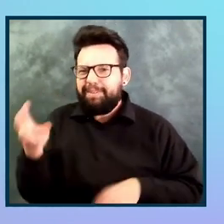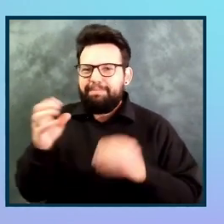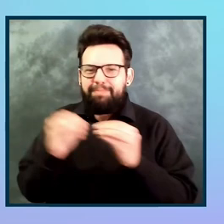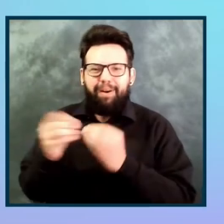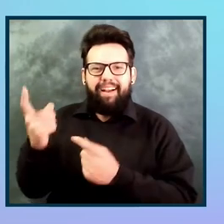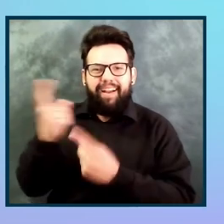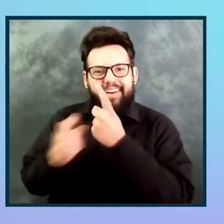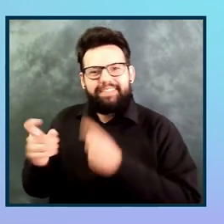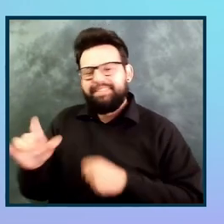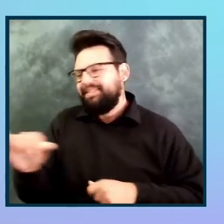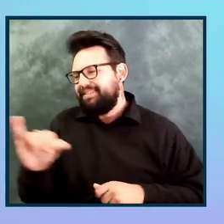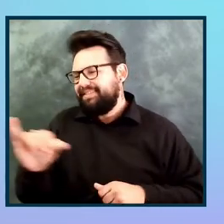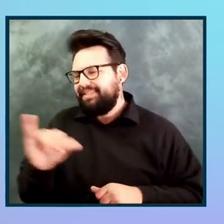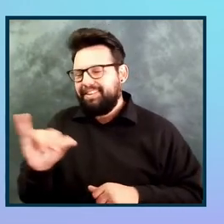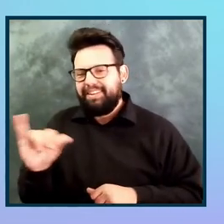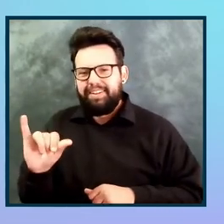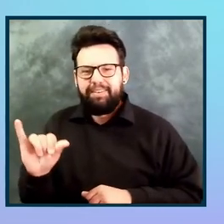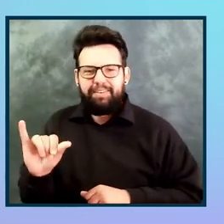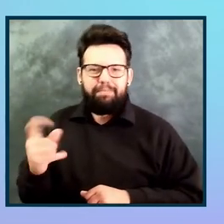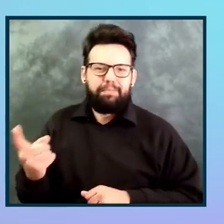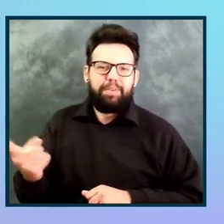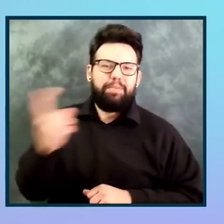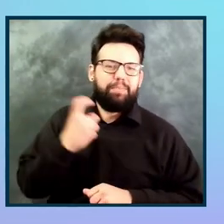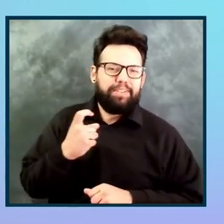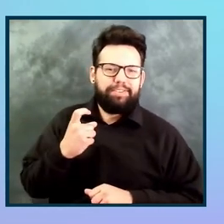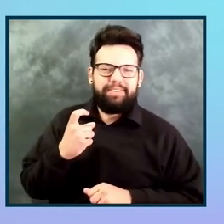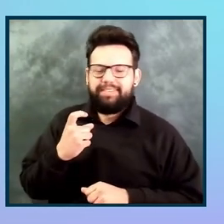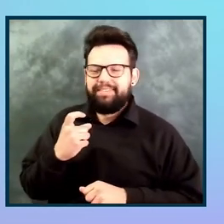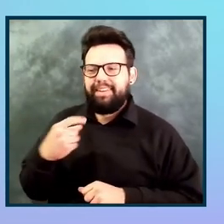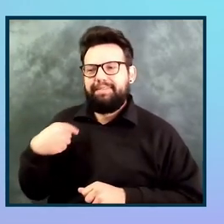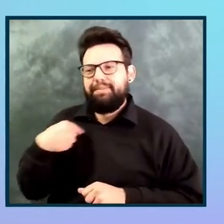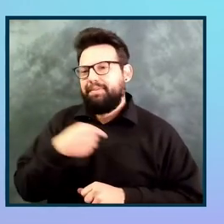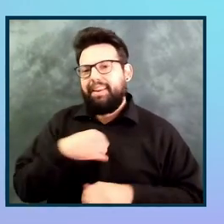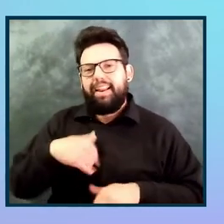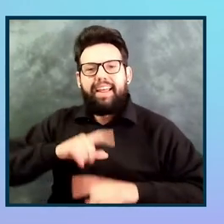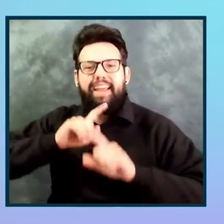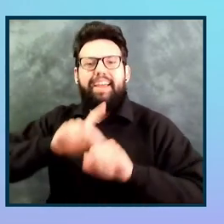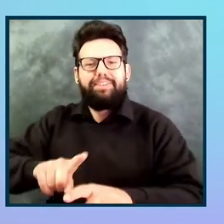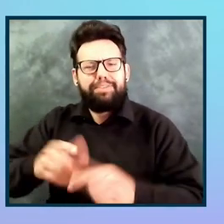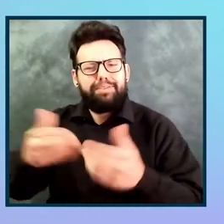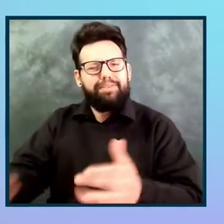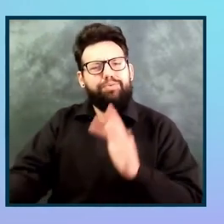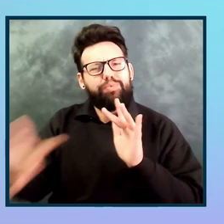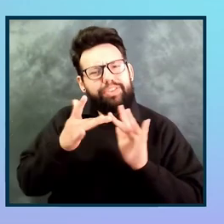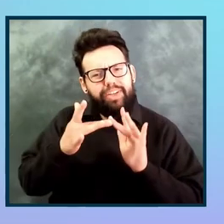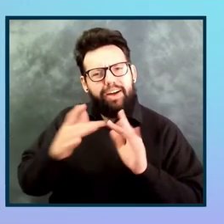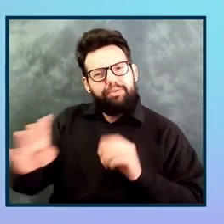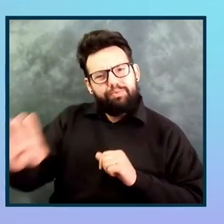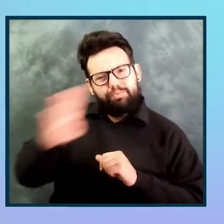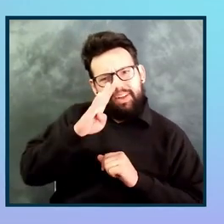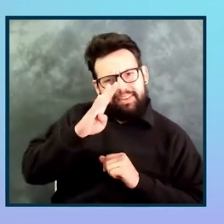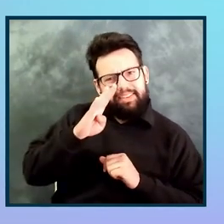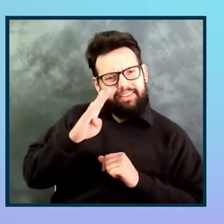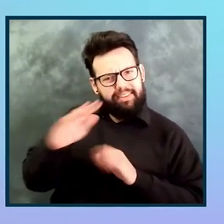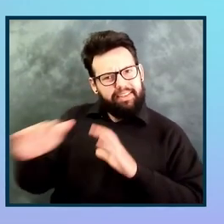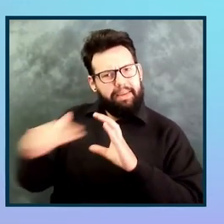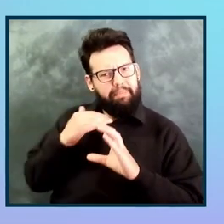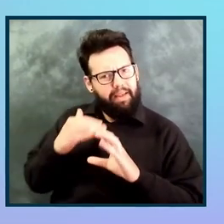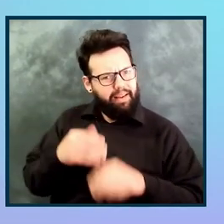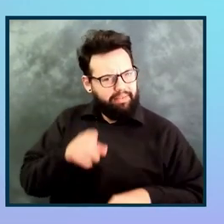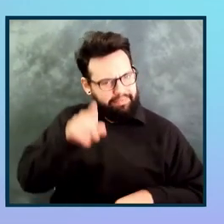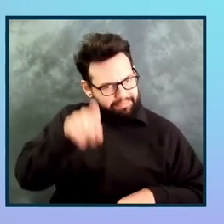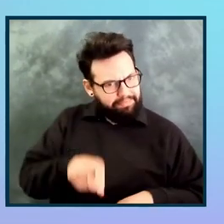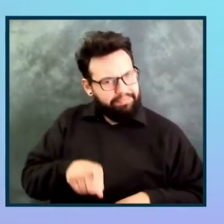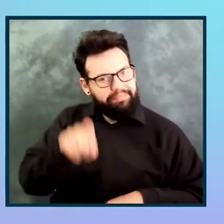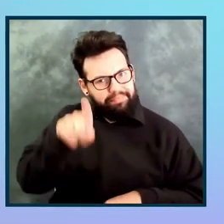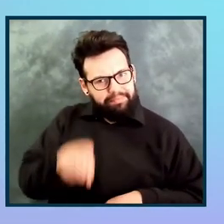but I guess for the questions that we couldn't get to, please feel free to reach out directly to Elle and John. Yes. You have